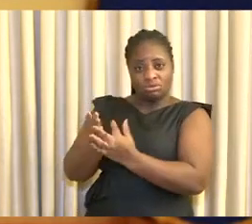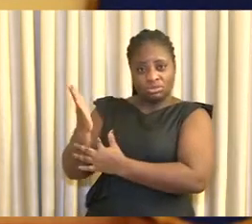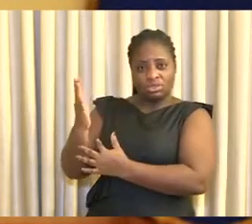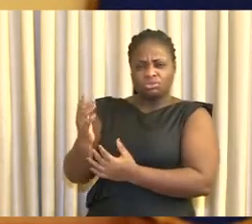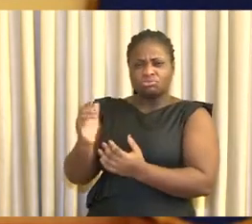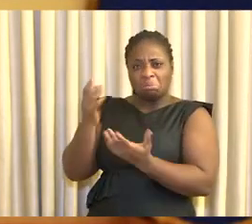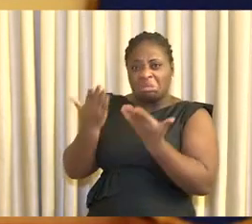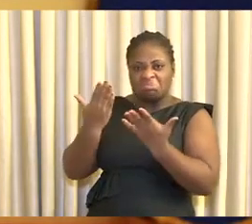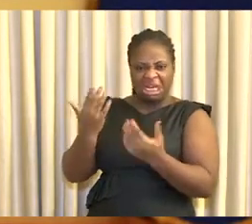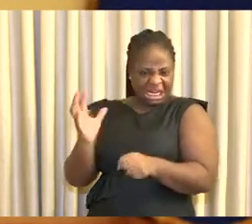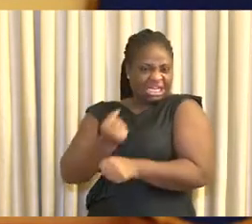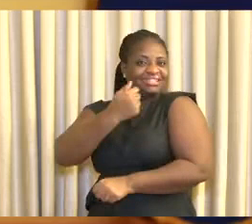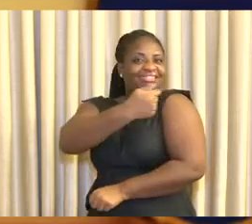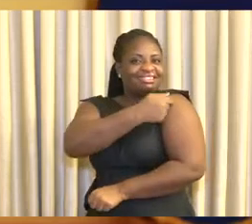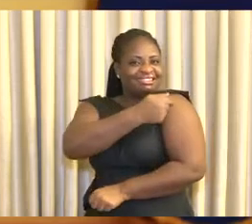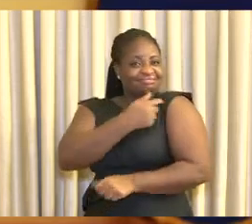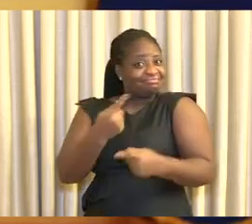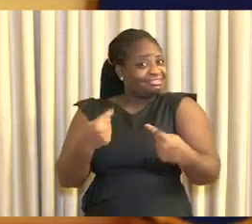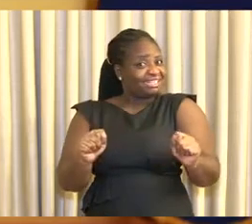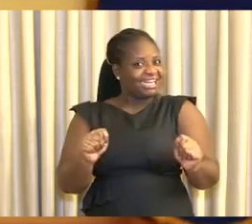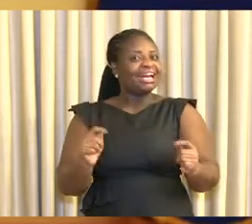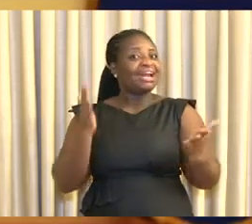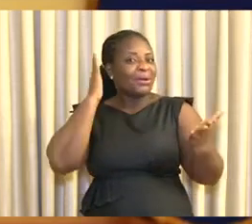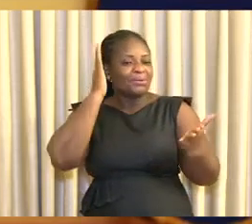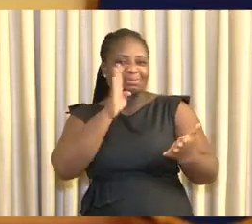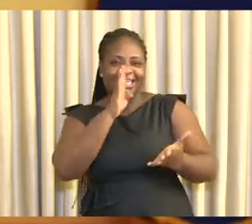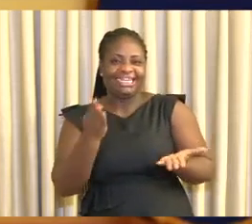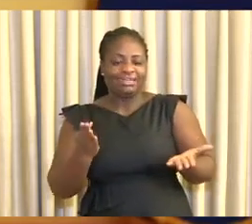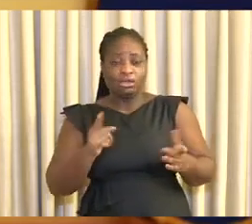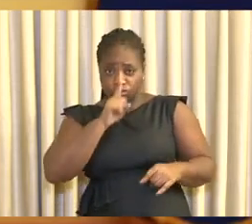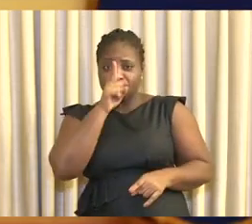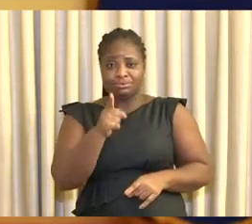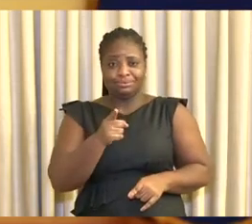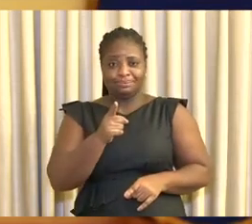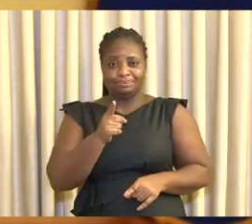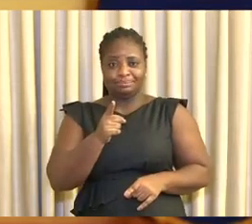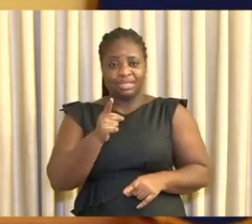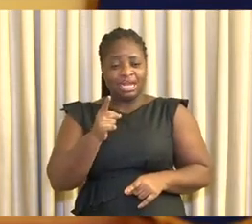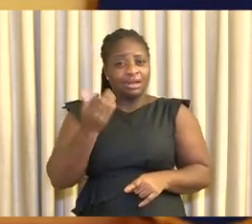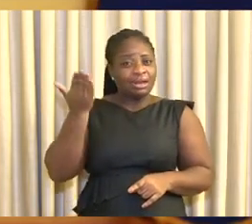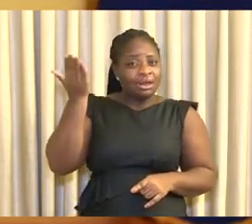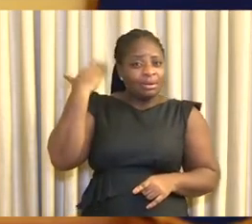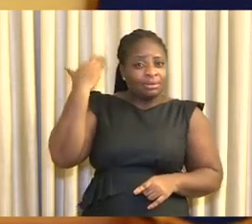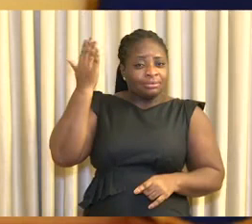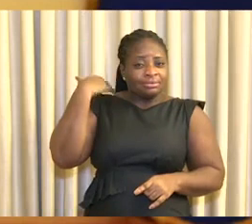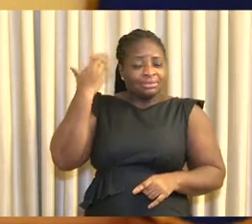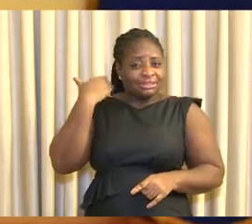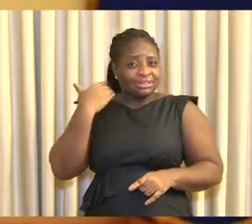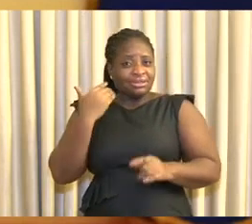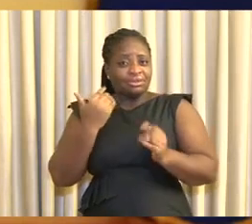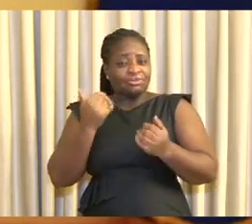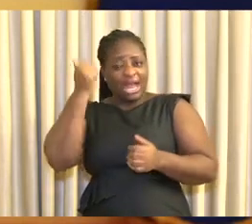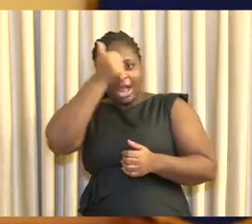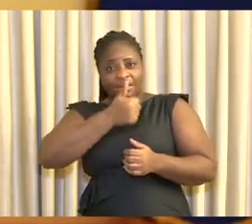vaccine. What a triumph that would be. Indeed, the recent genomic characterization of